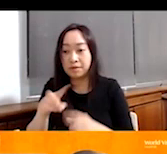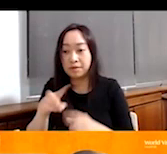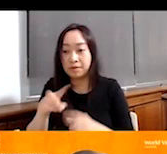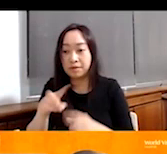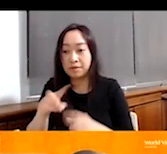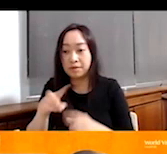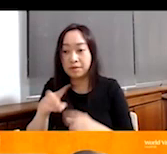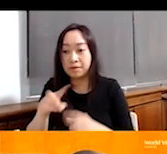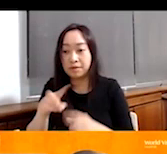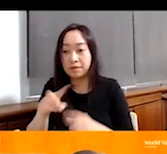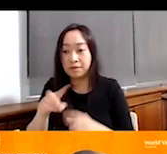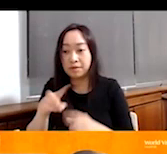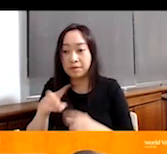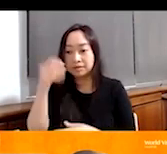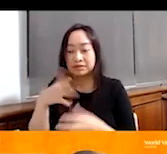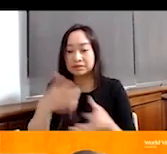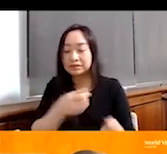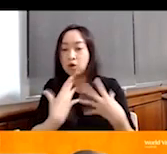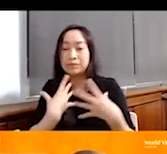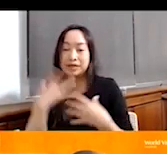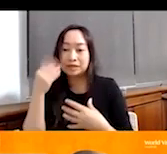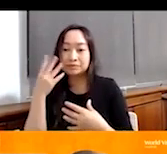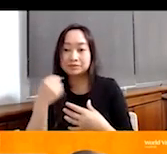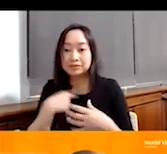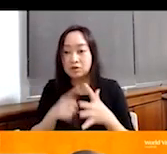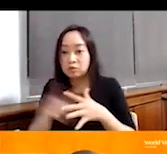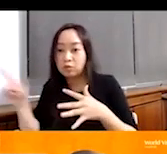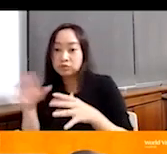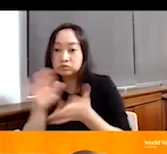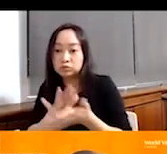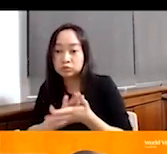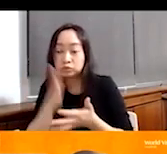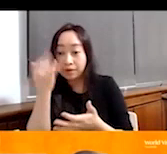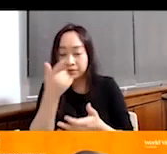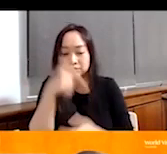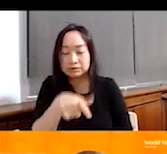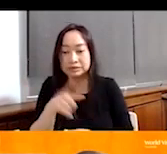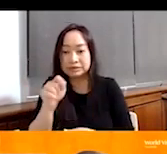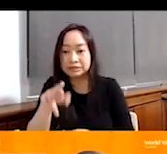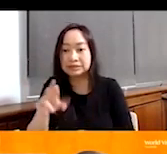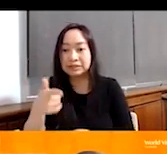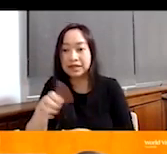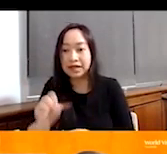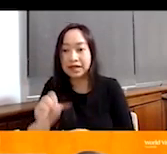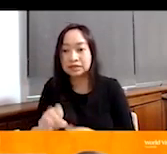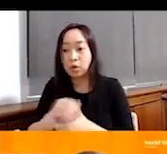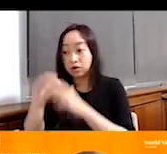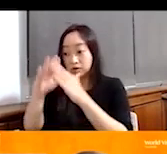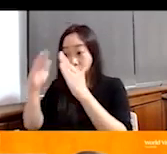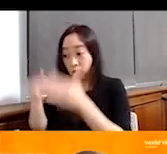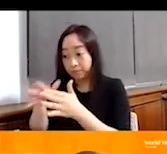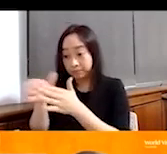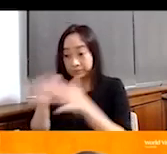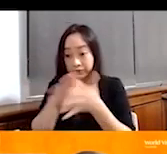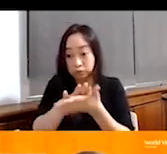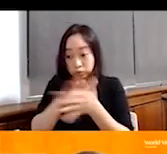about tear gas because a home is being demolished next door during school hours, you know, not even,